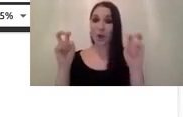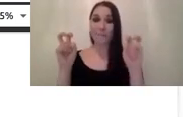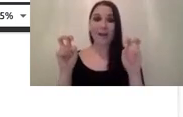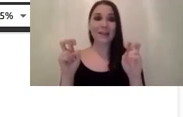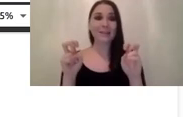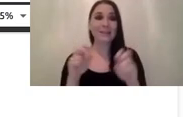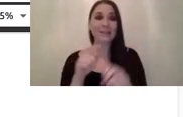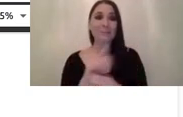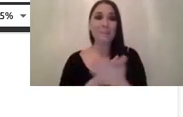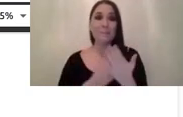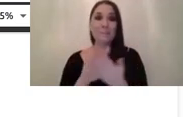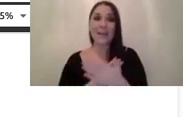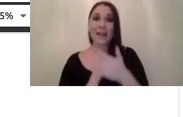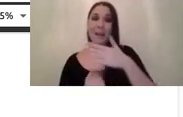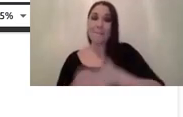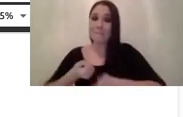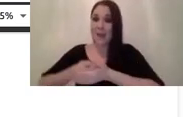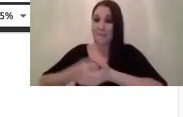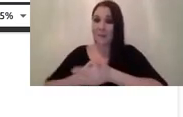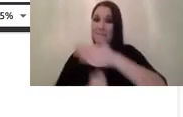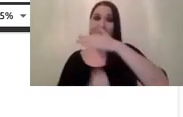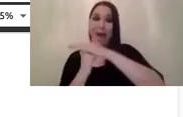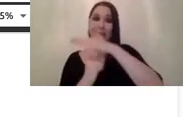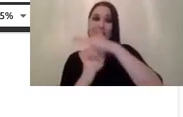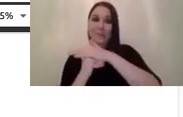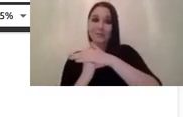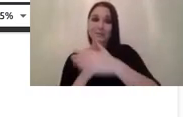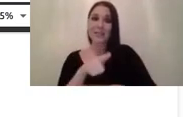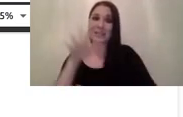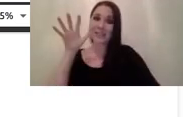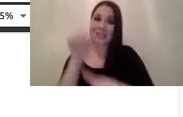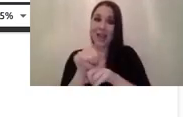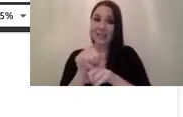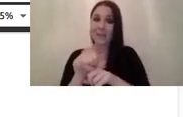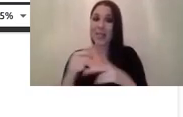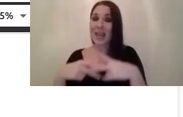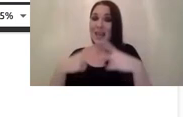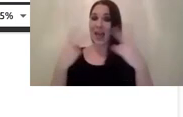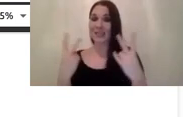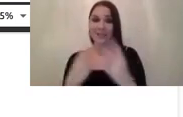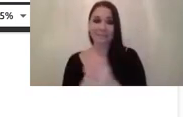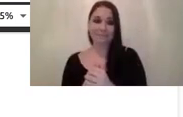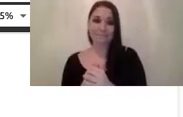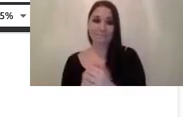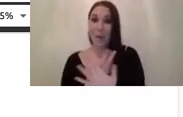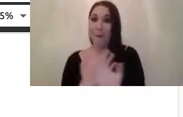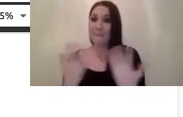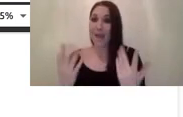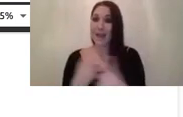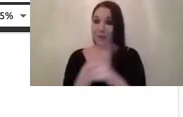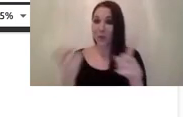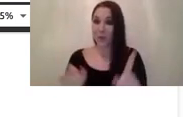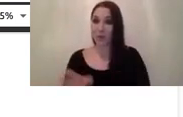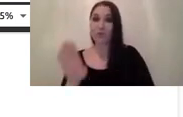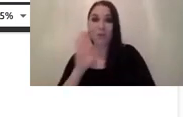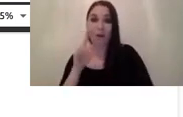minimum and maximum and detectable light intensities okay and maybe you have heard about this uh